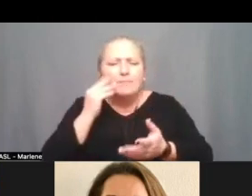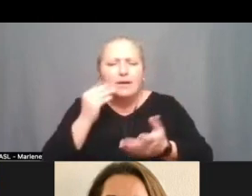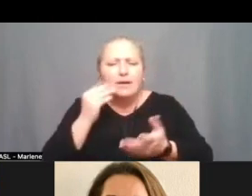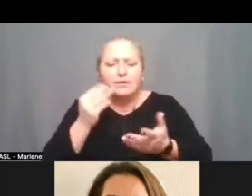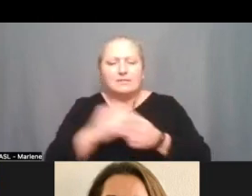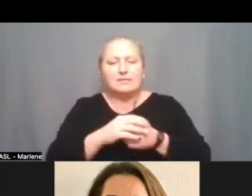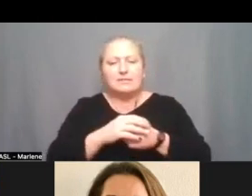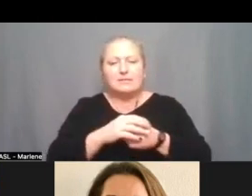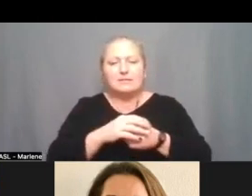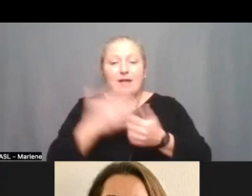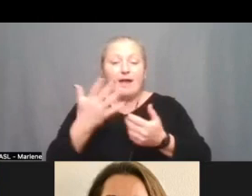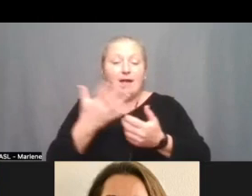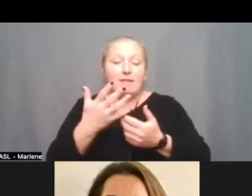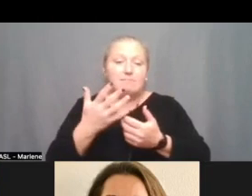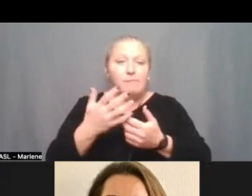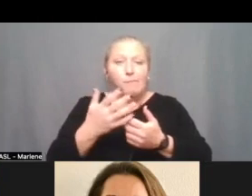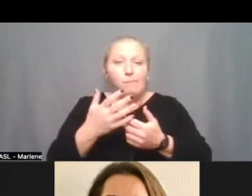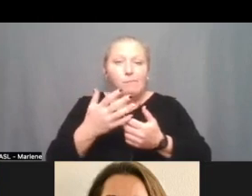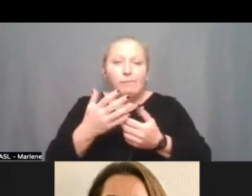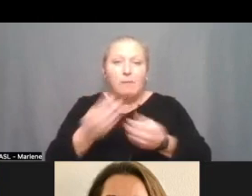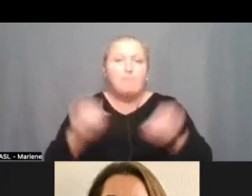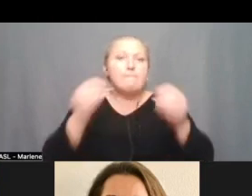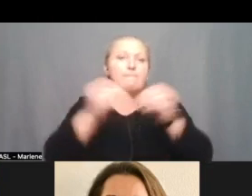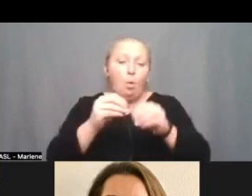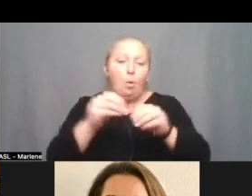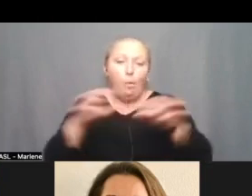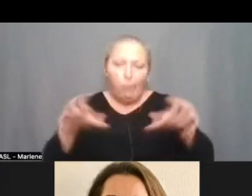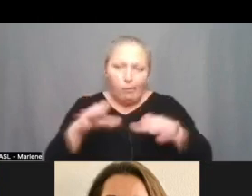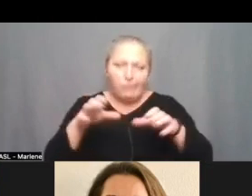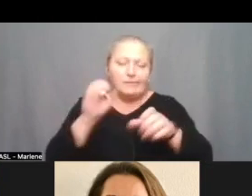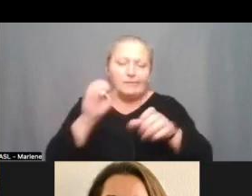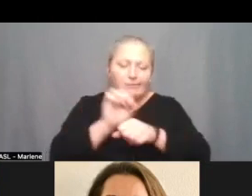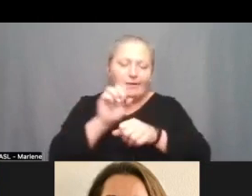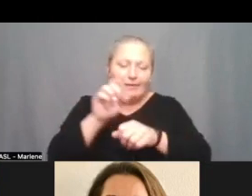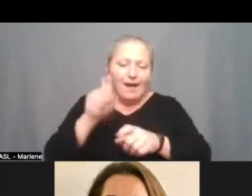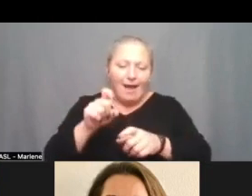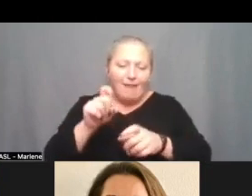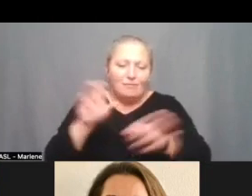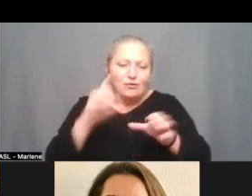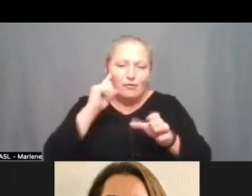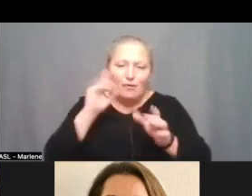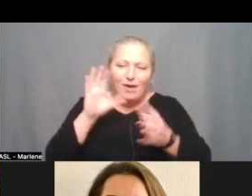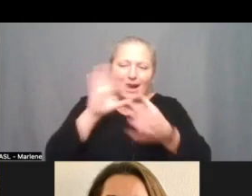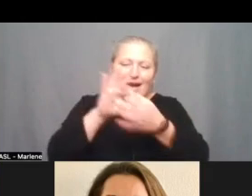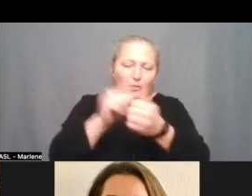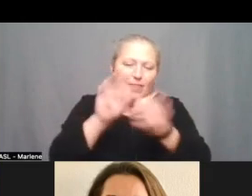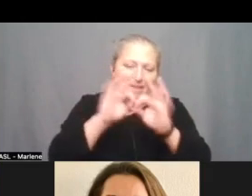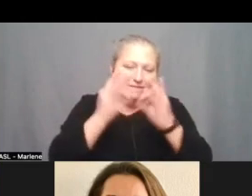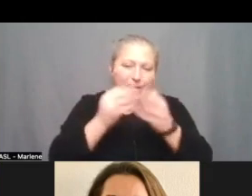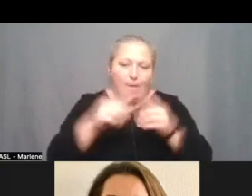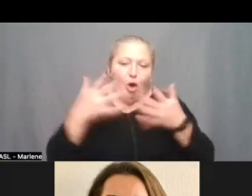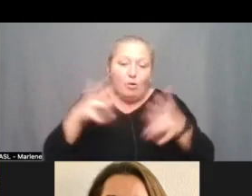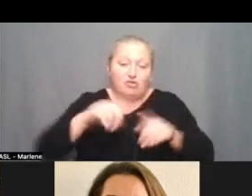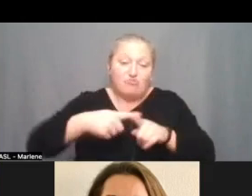much more work has yet to be done in connecting with those families but we've started the work and we're